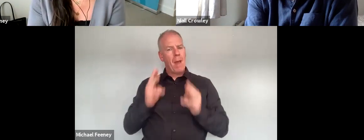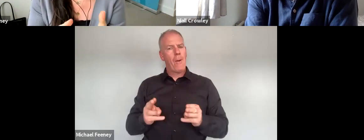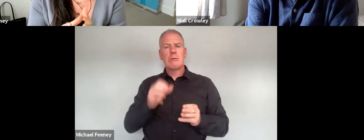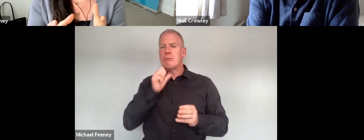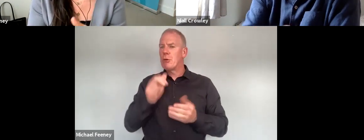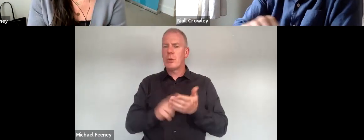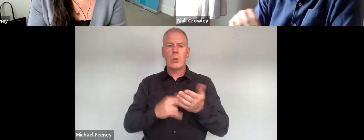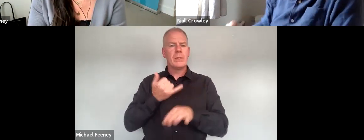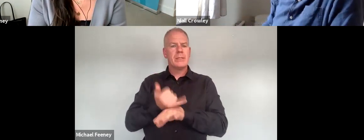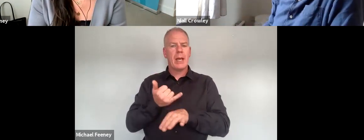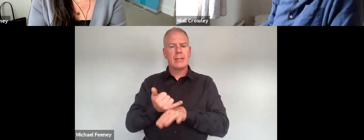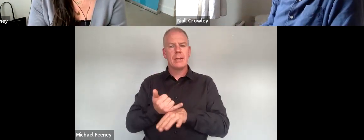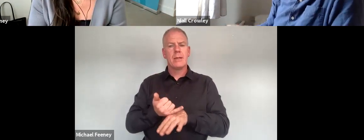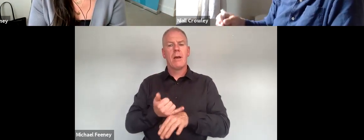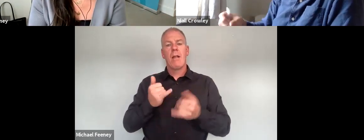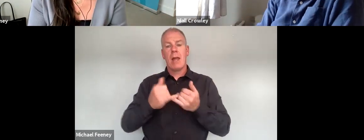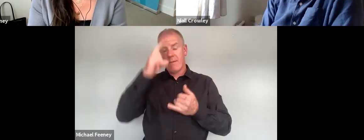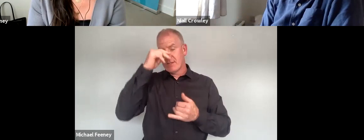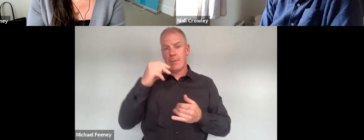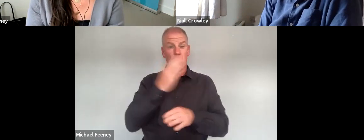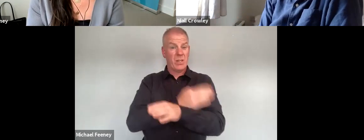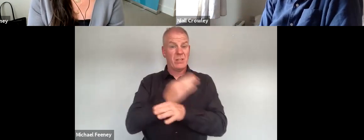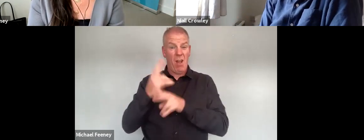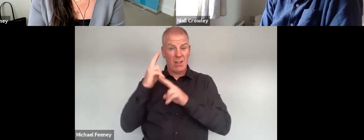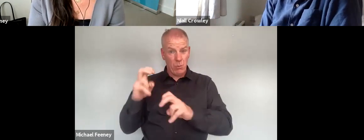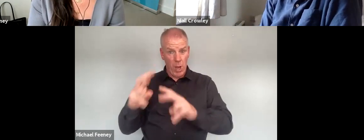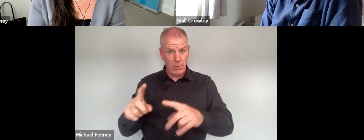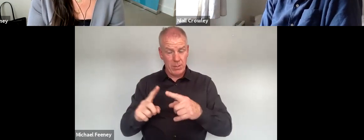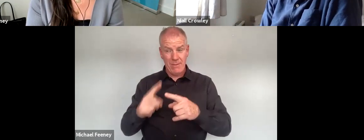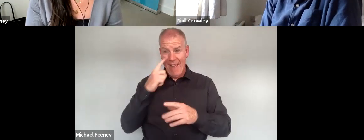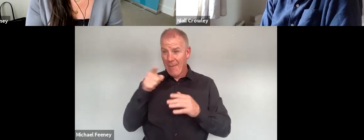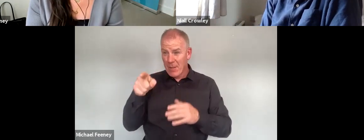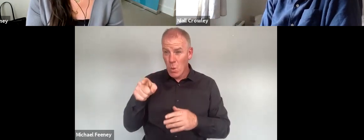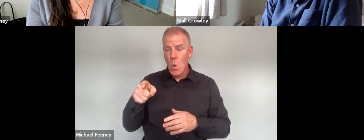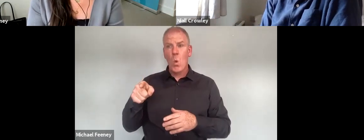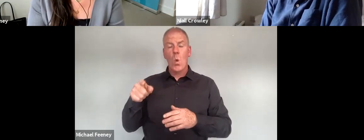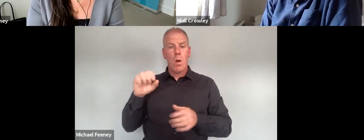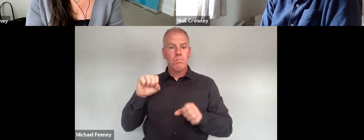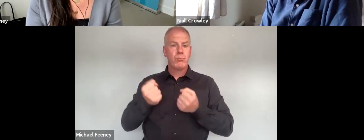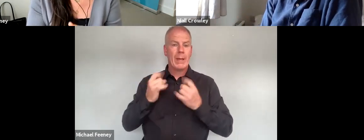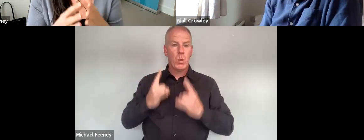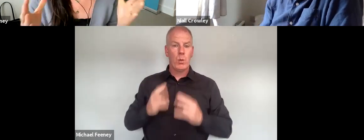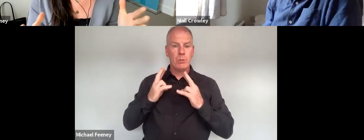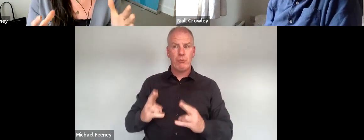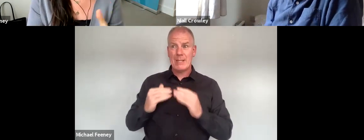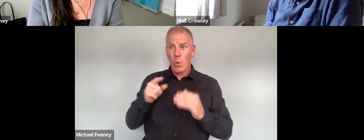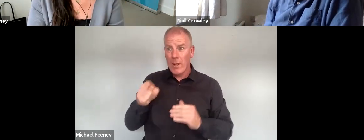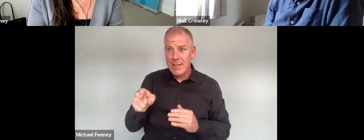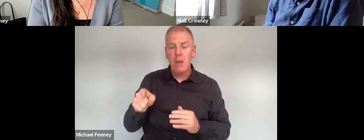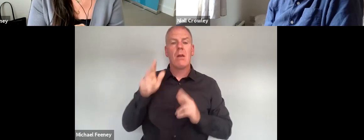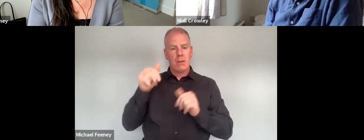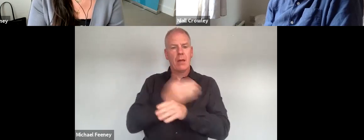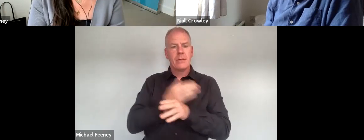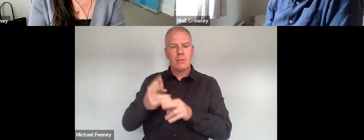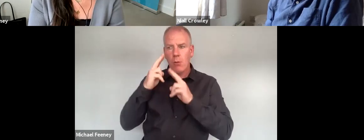and that includes the power to initiate an inquiry where there's evidence of serious violation of human rights or equality and it's important that that